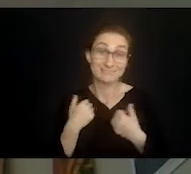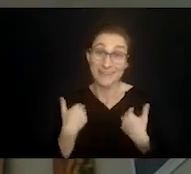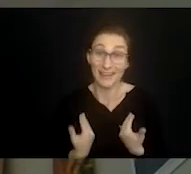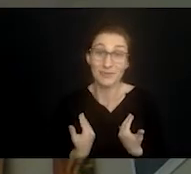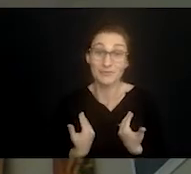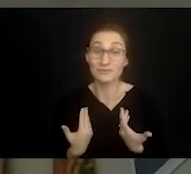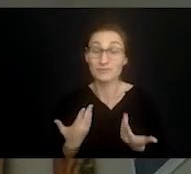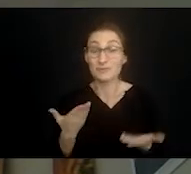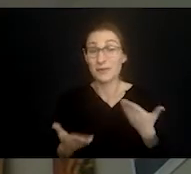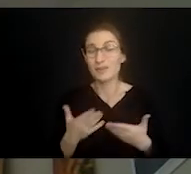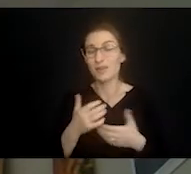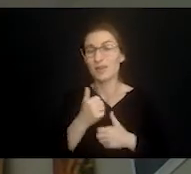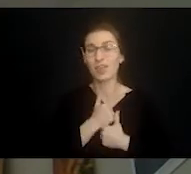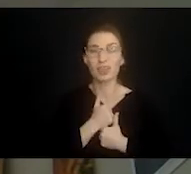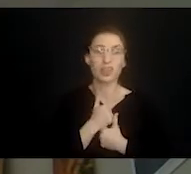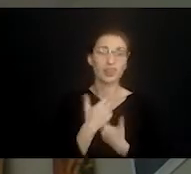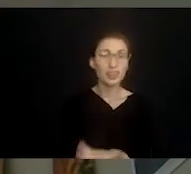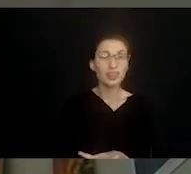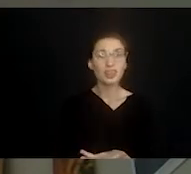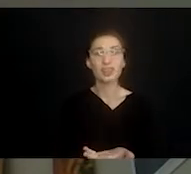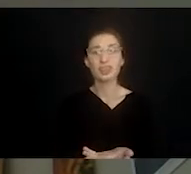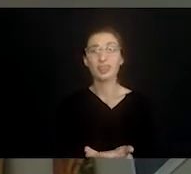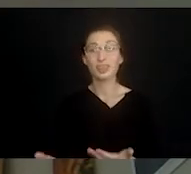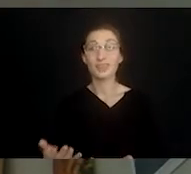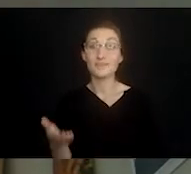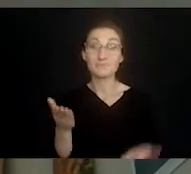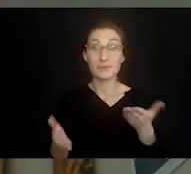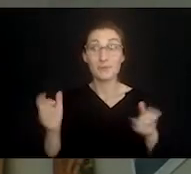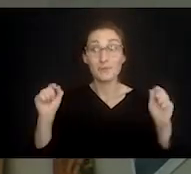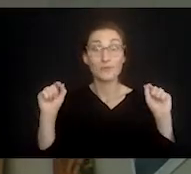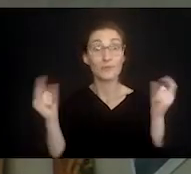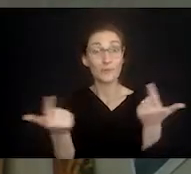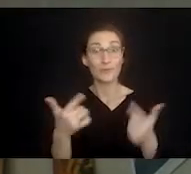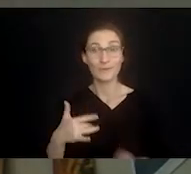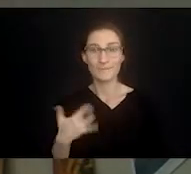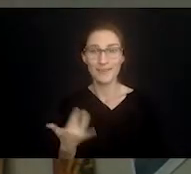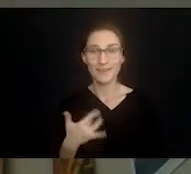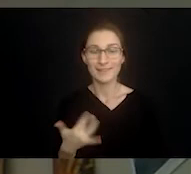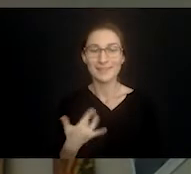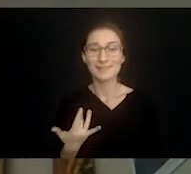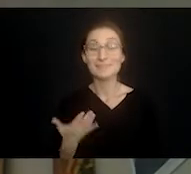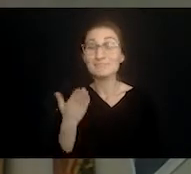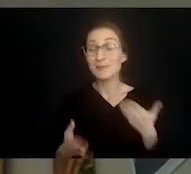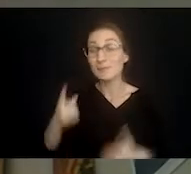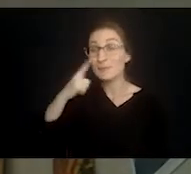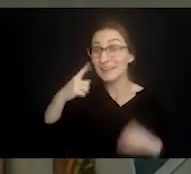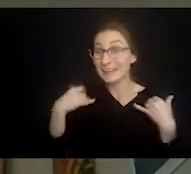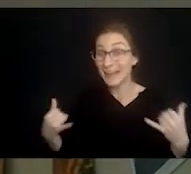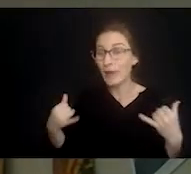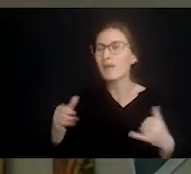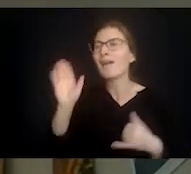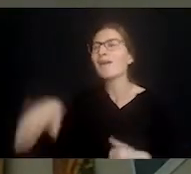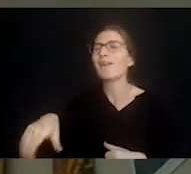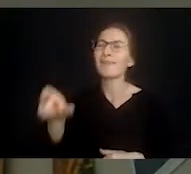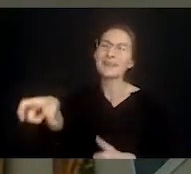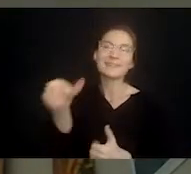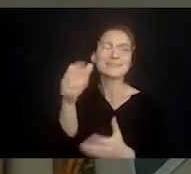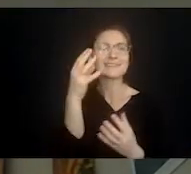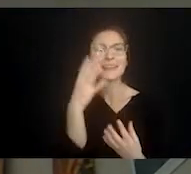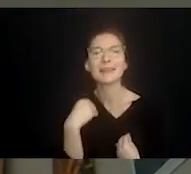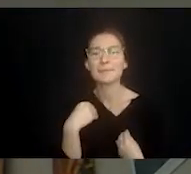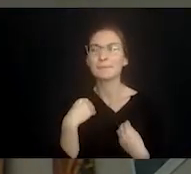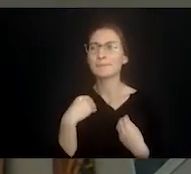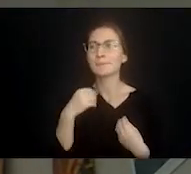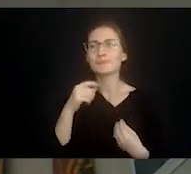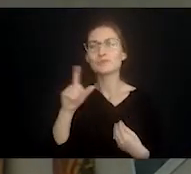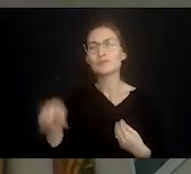maybe even bone-wearing exhaustion. We've probably all felt that and perhaps are even thinking it now. I just need some more sleep